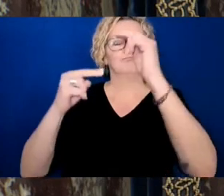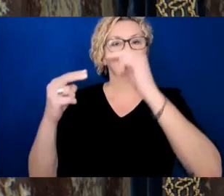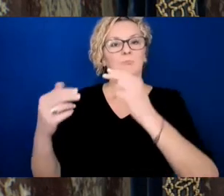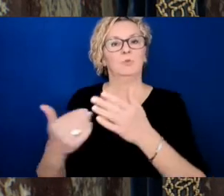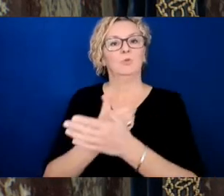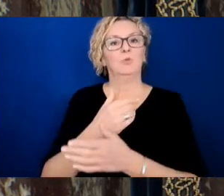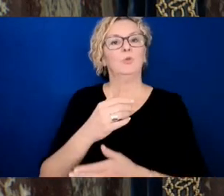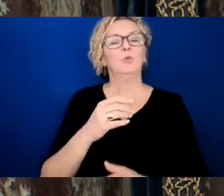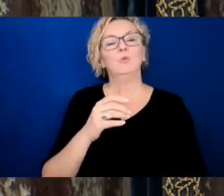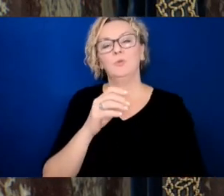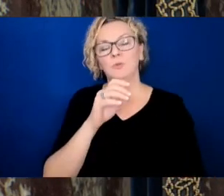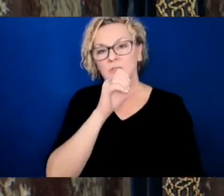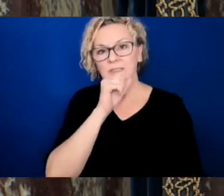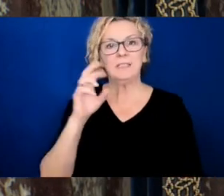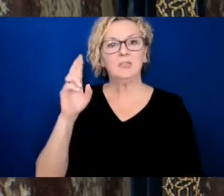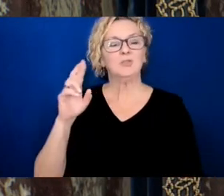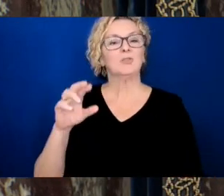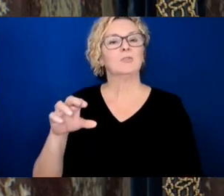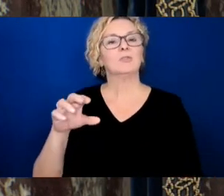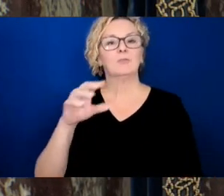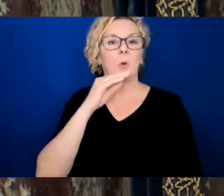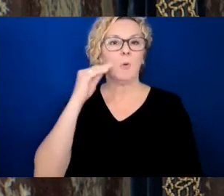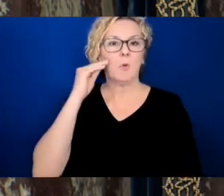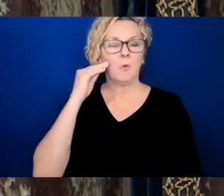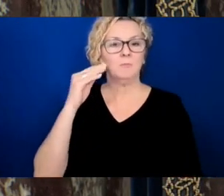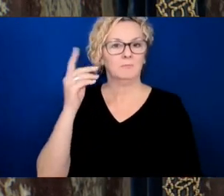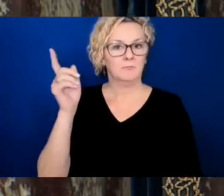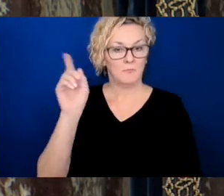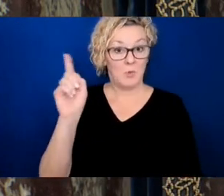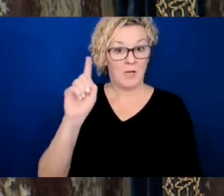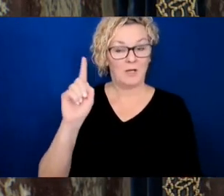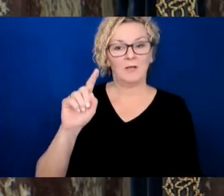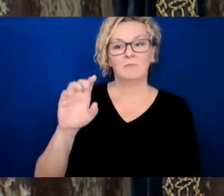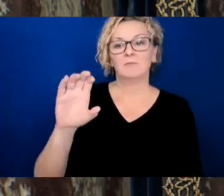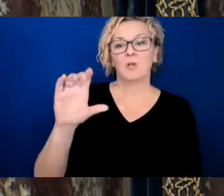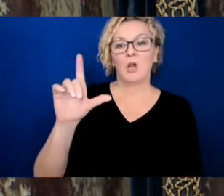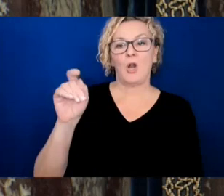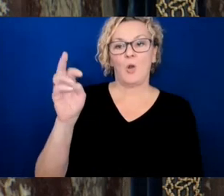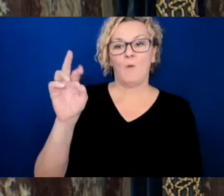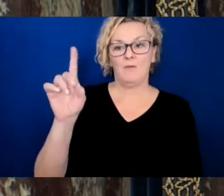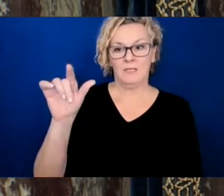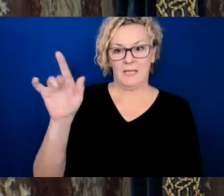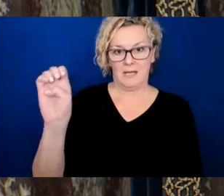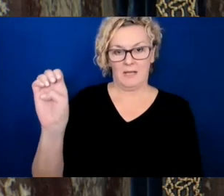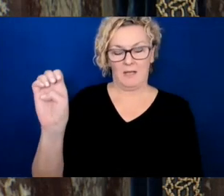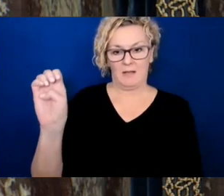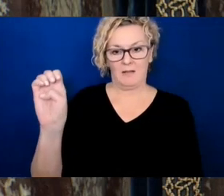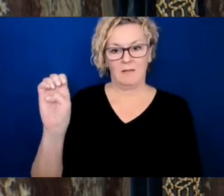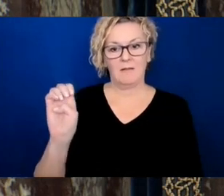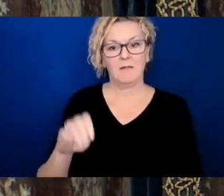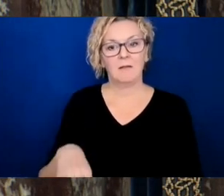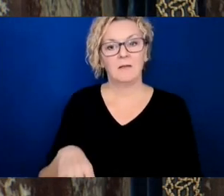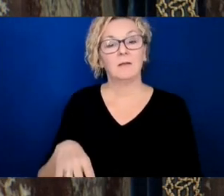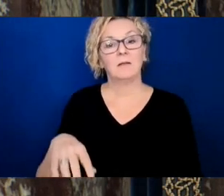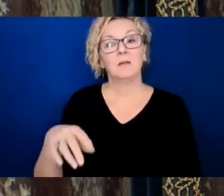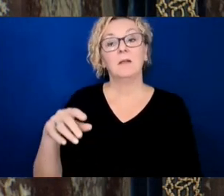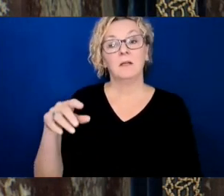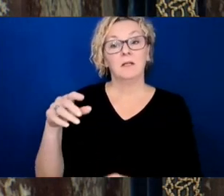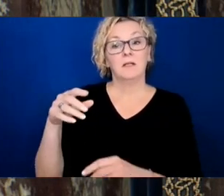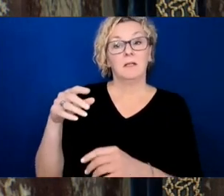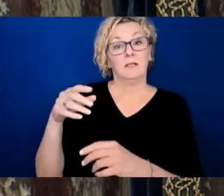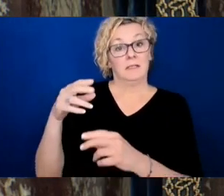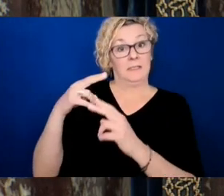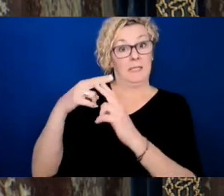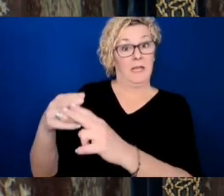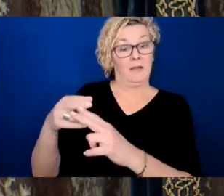residence that is several decades old and nearing the end of its service date. Bruno Zapone, whose building it will be named